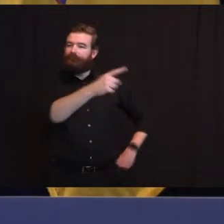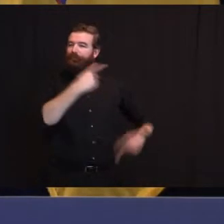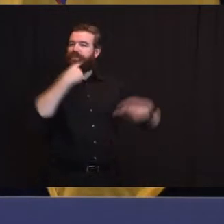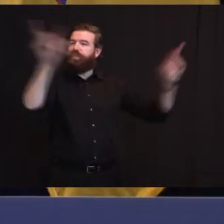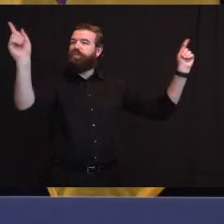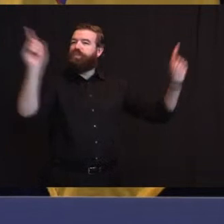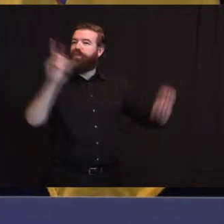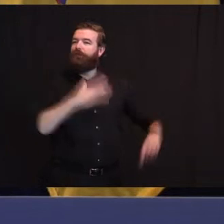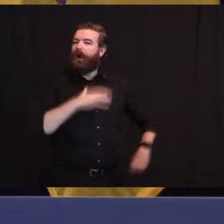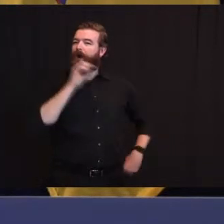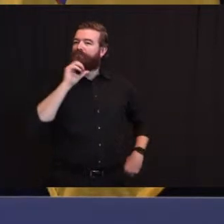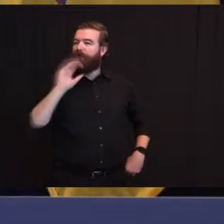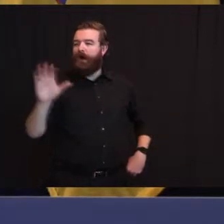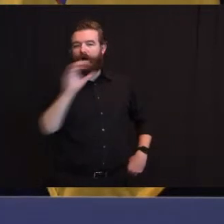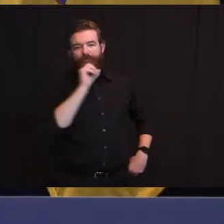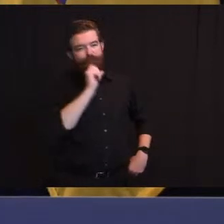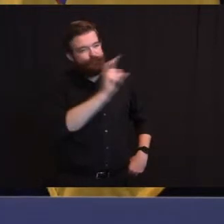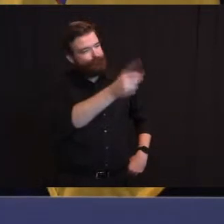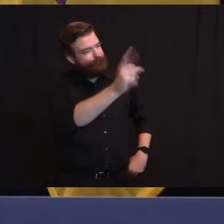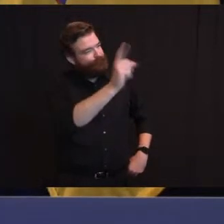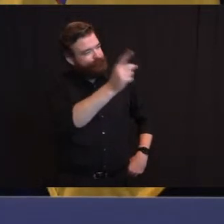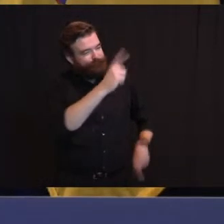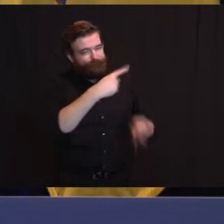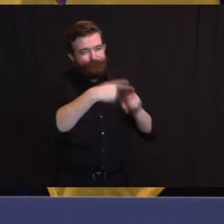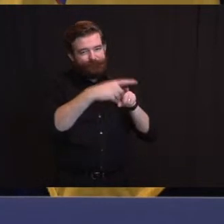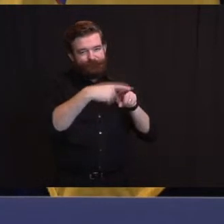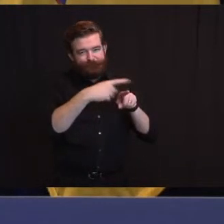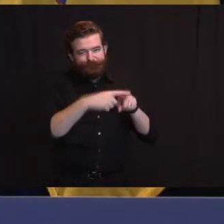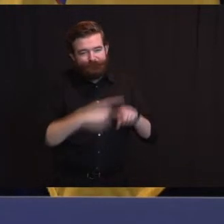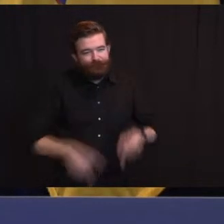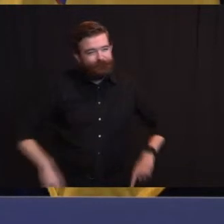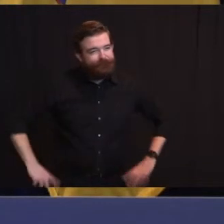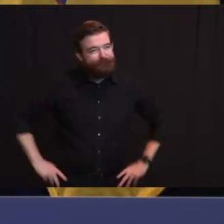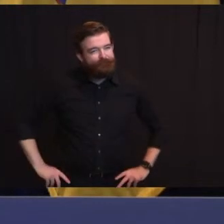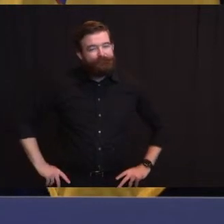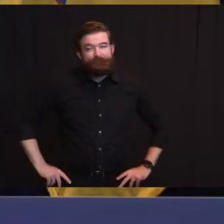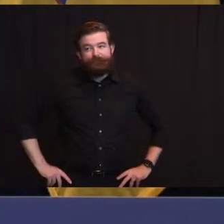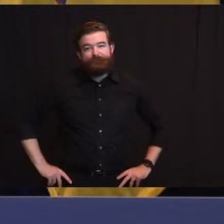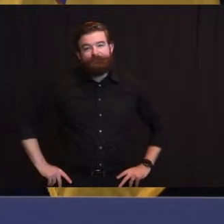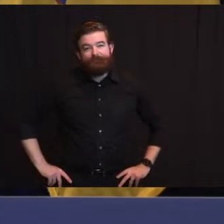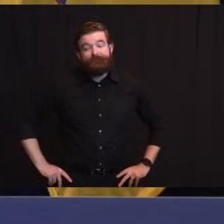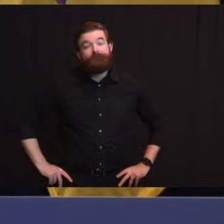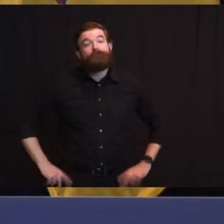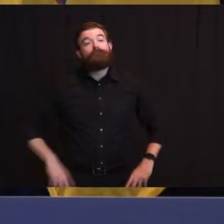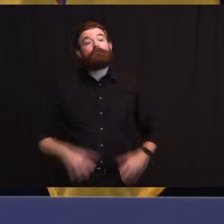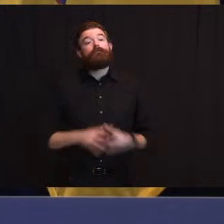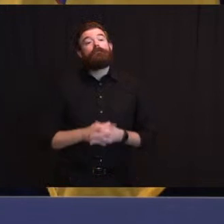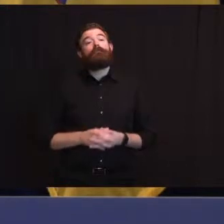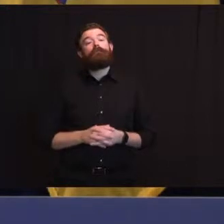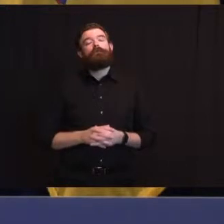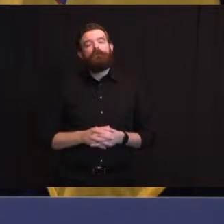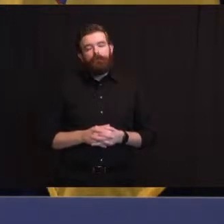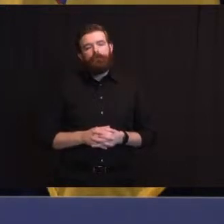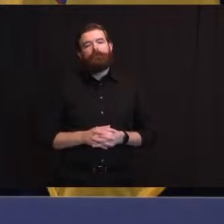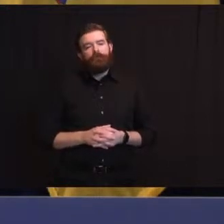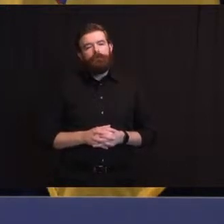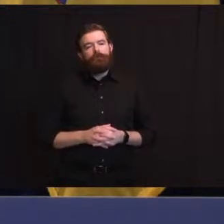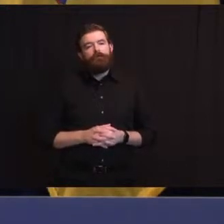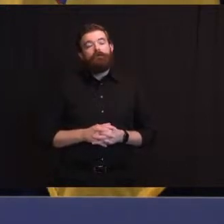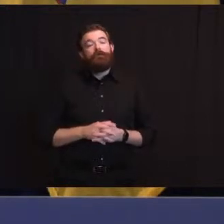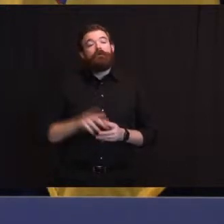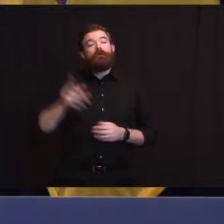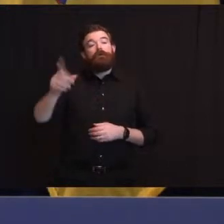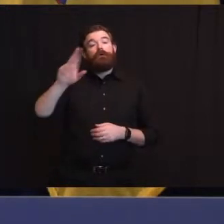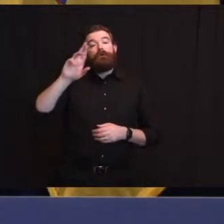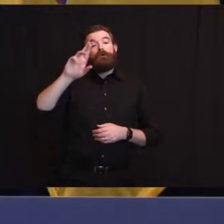And to follow up about what Commissioner Asaro Angelo said. So, do you have any reports of people having